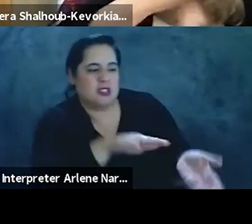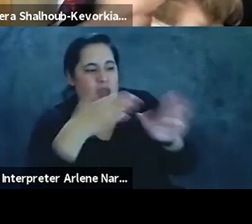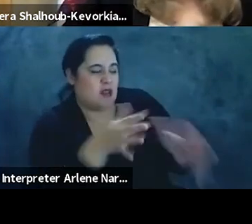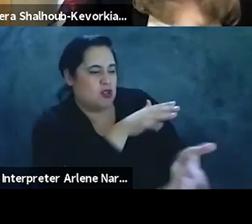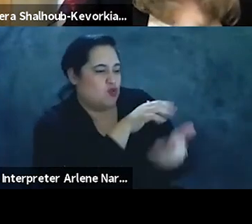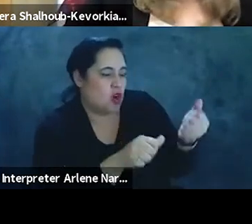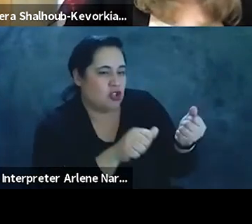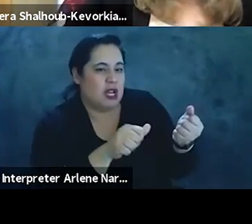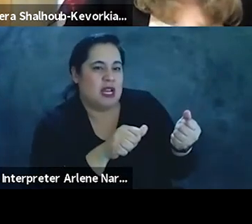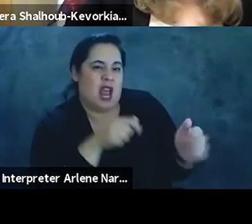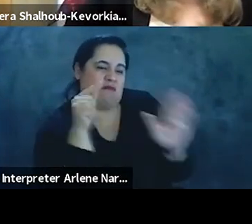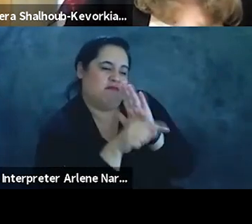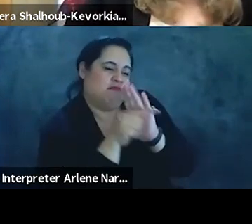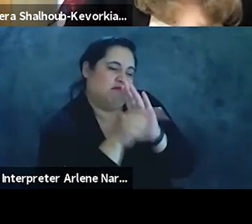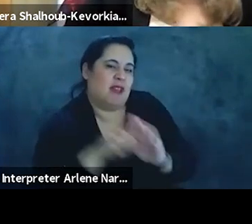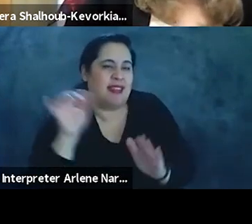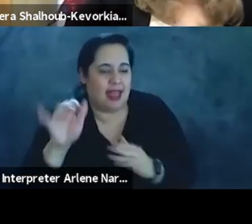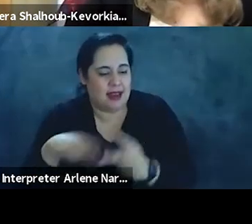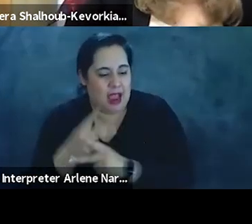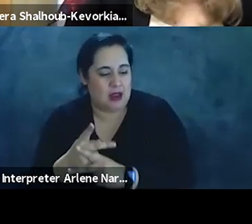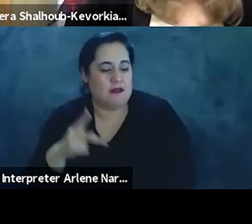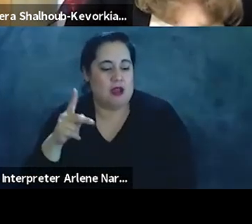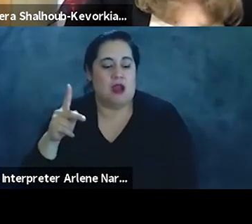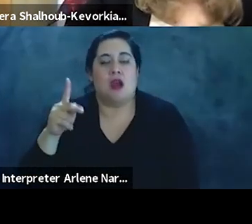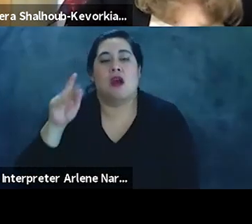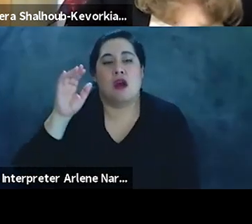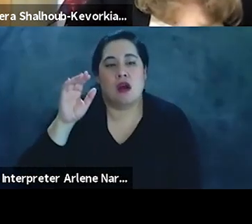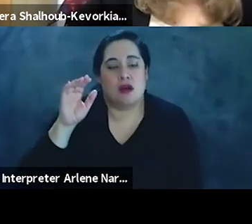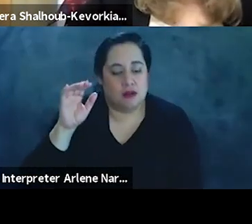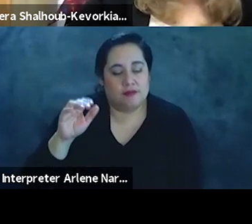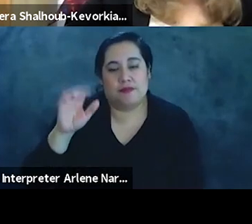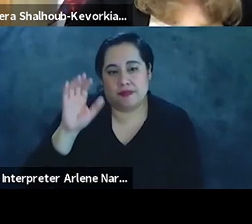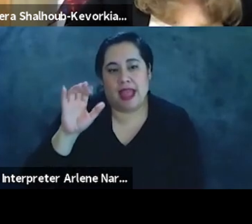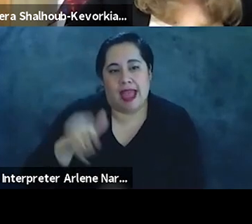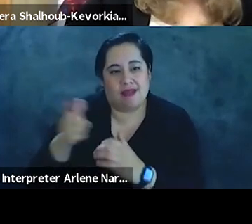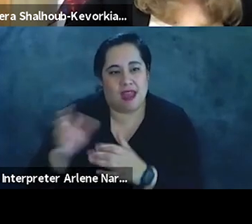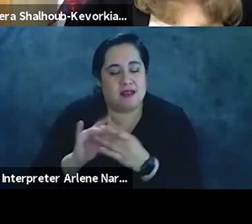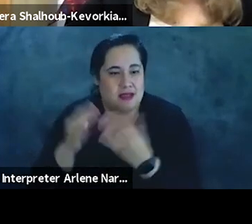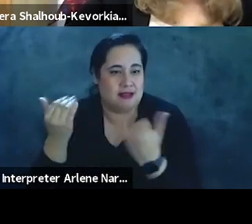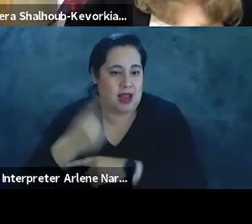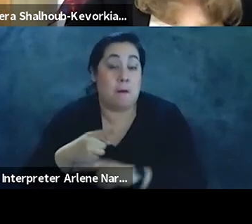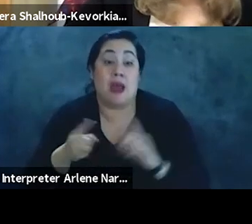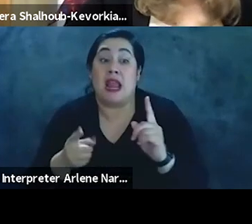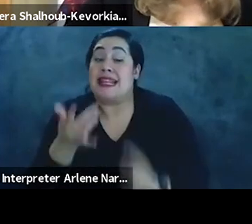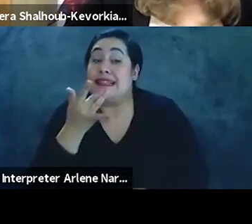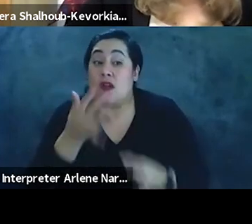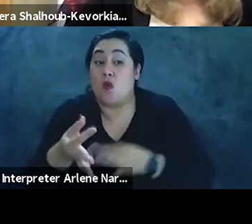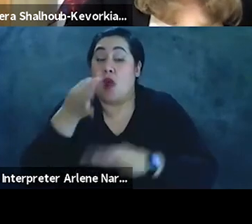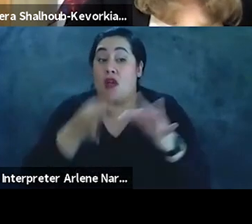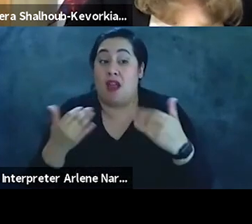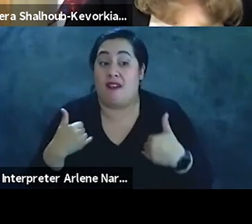and, and, you know, exterminate the brutes and the kind of, you know, the curts of, of heart of darkness, basically is, which is how they're speaking these days. But I'd rather have them